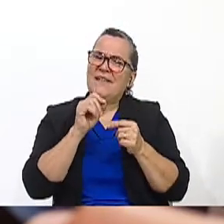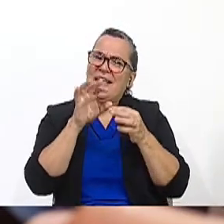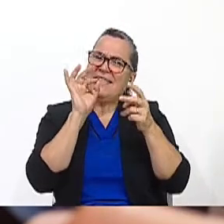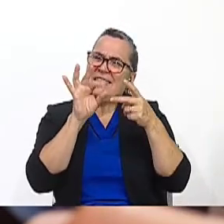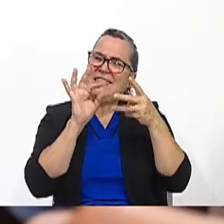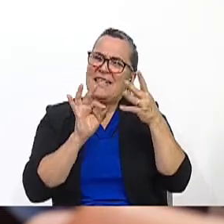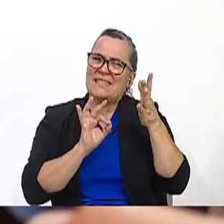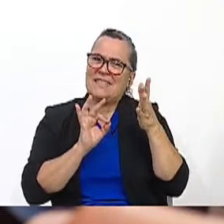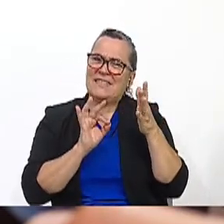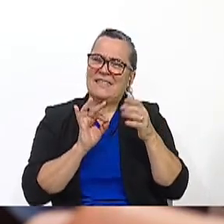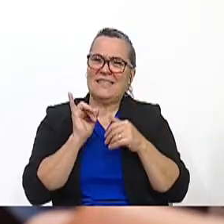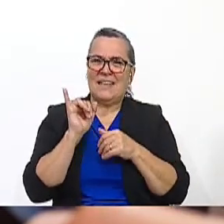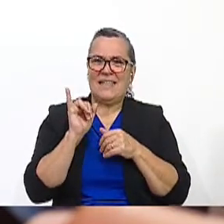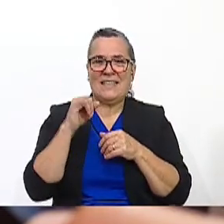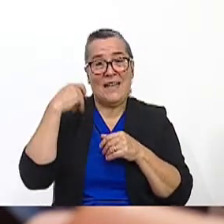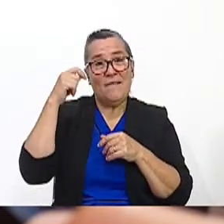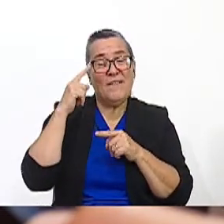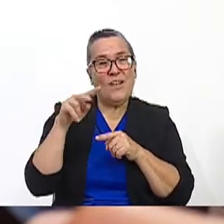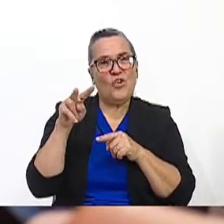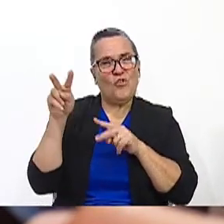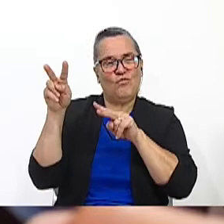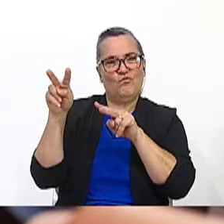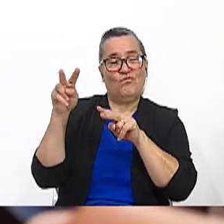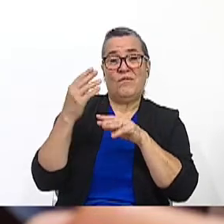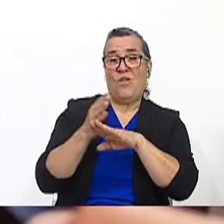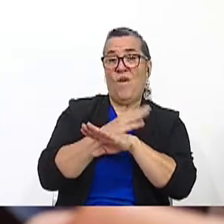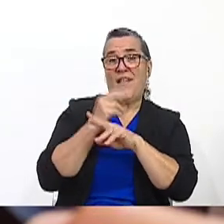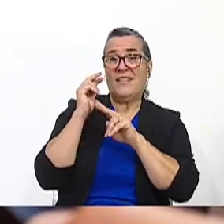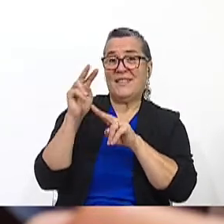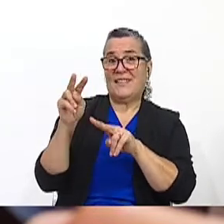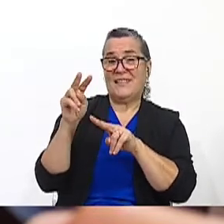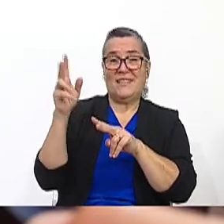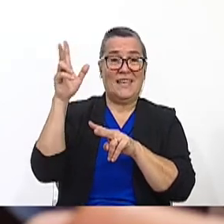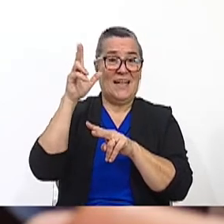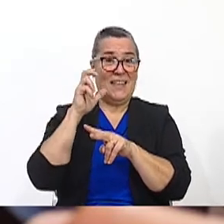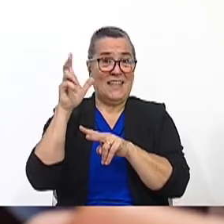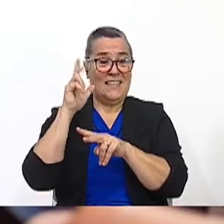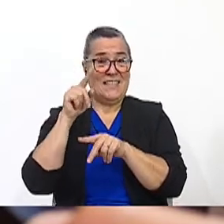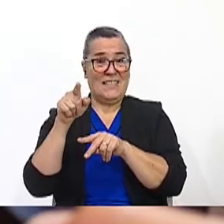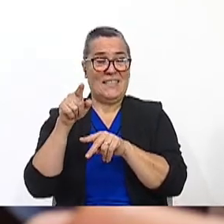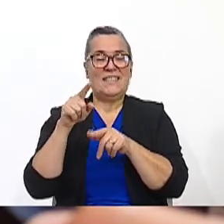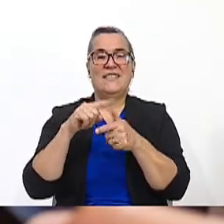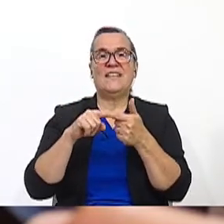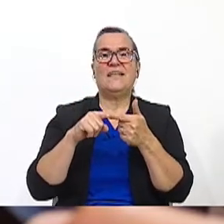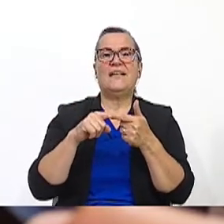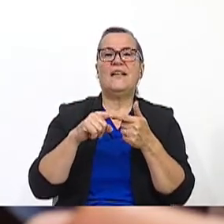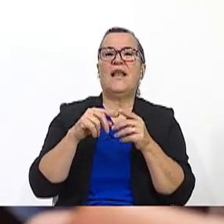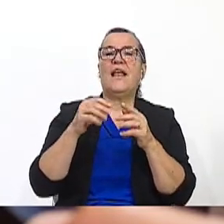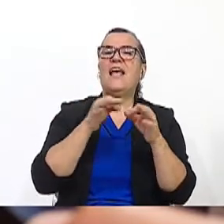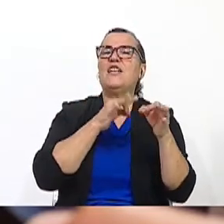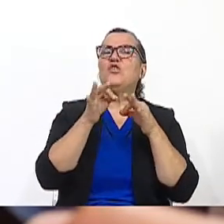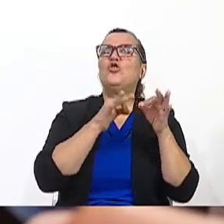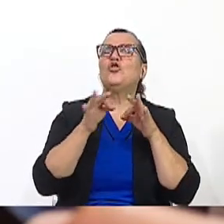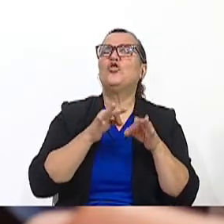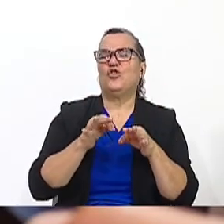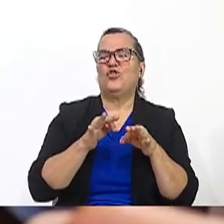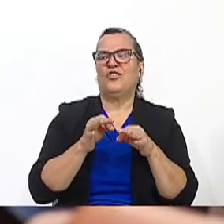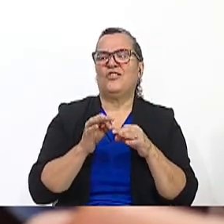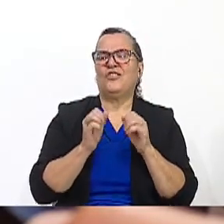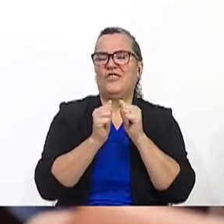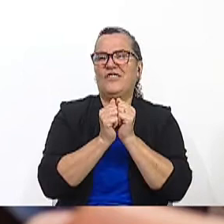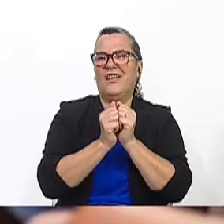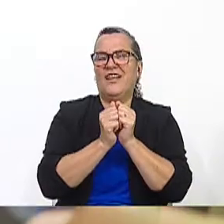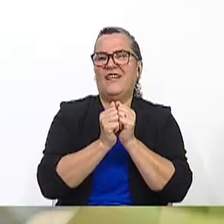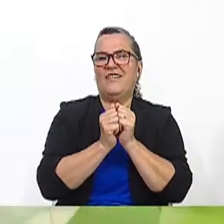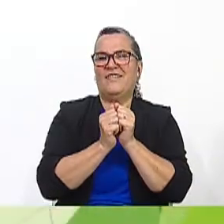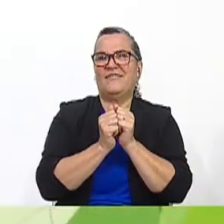from the video. Okay. But before watching and listening to the video, let's read the instructions together. And then we're going to watch